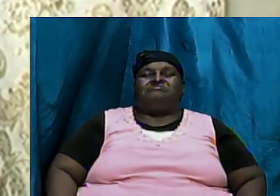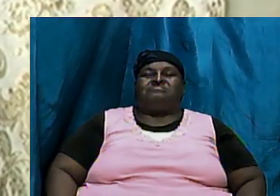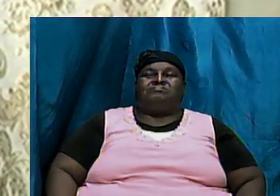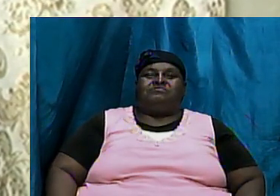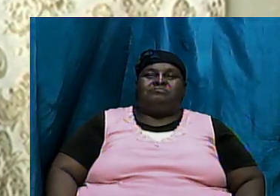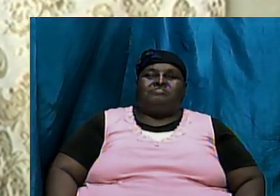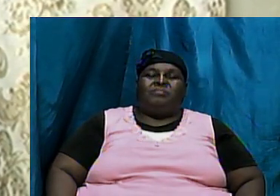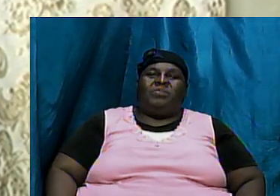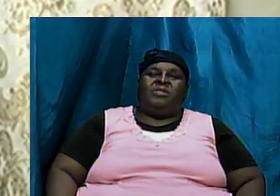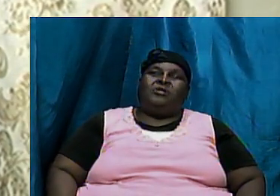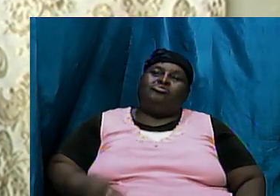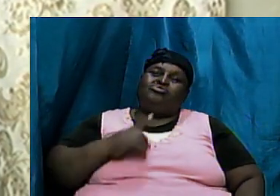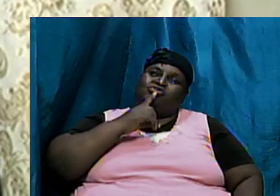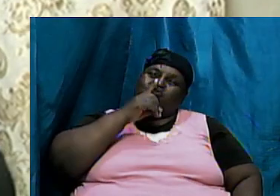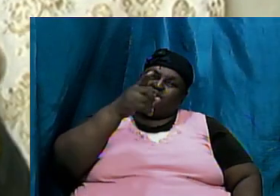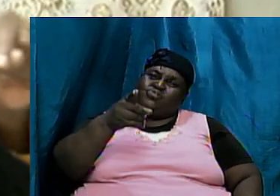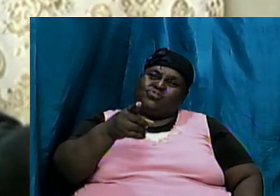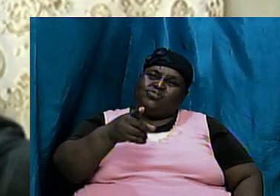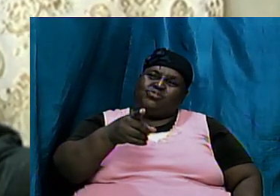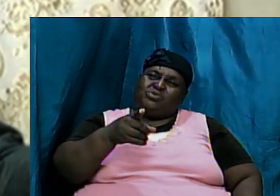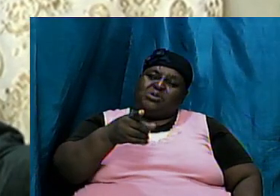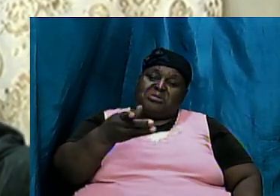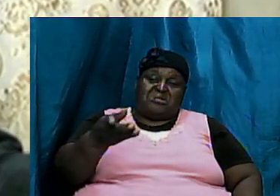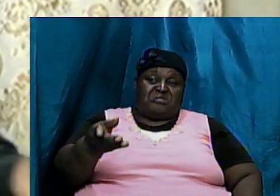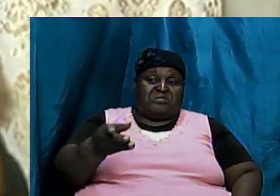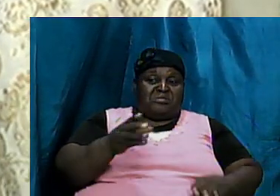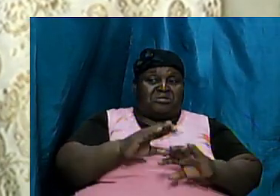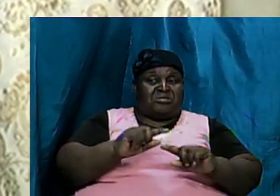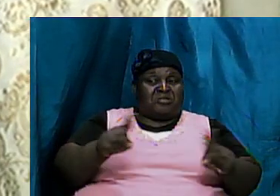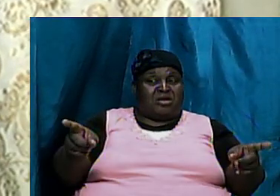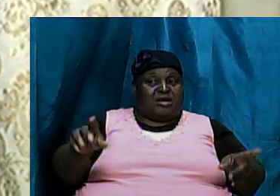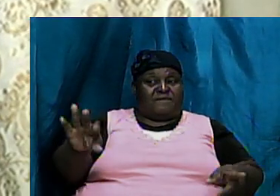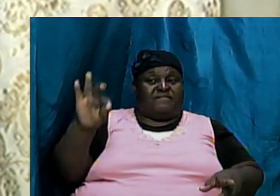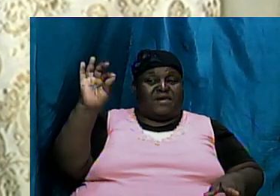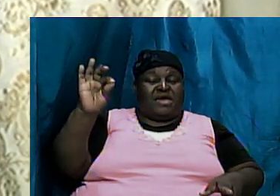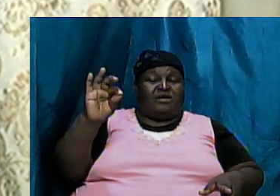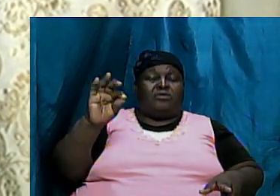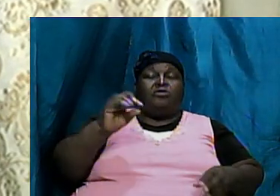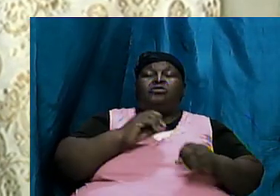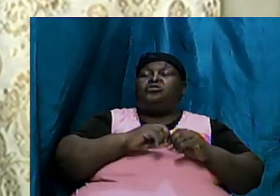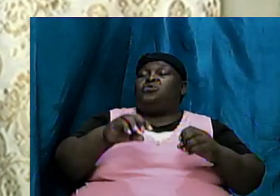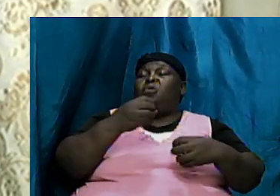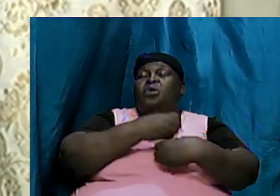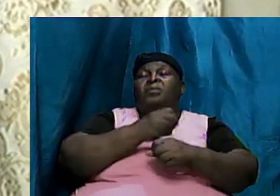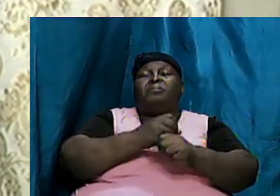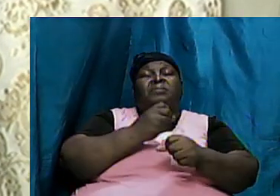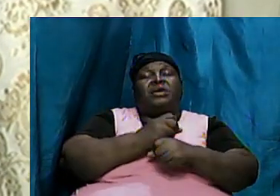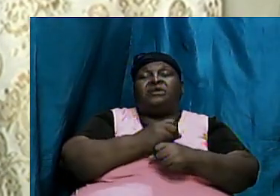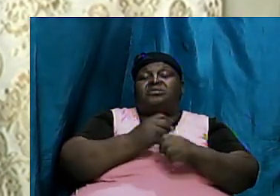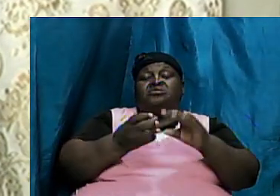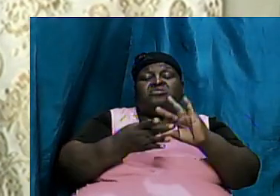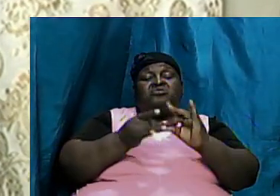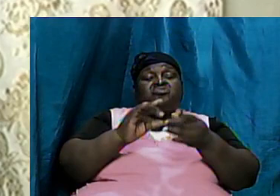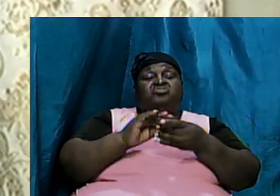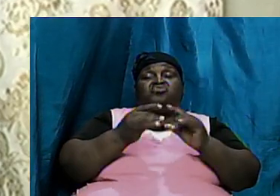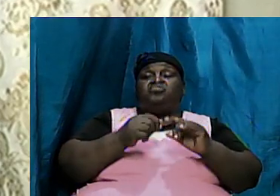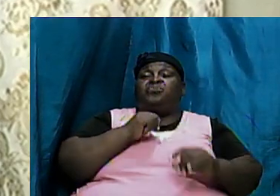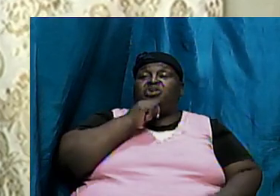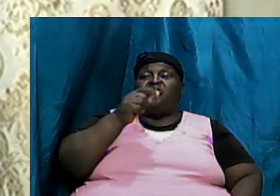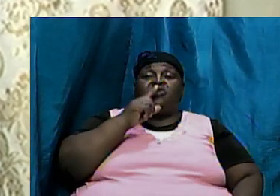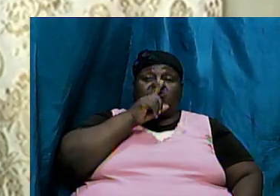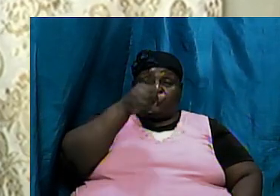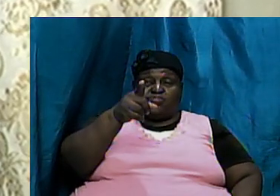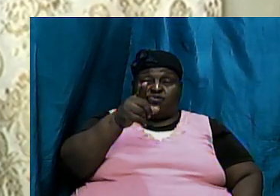but the fact that they cannot find it does not make the story untrue and I want to